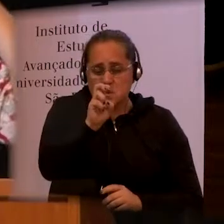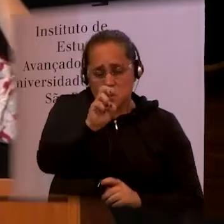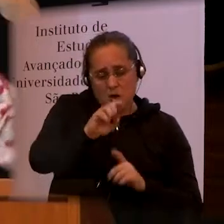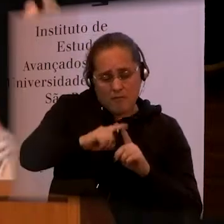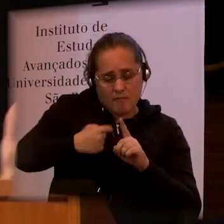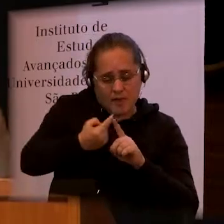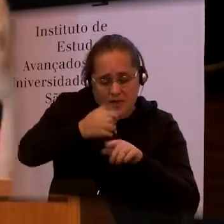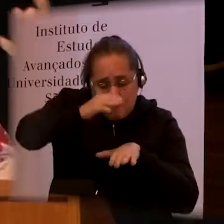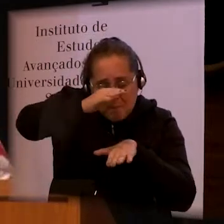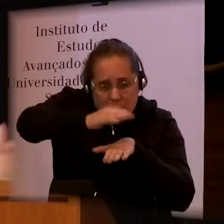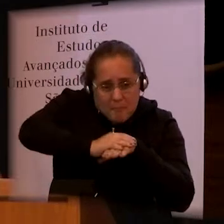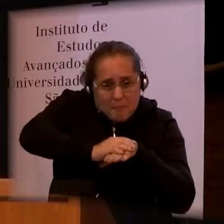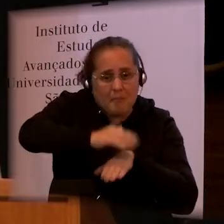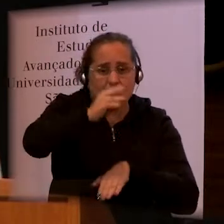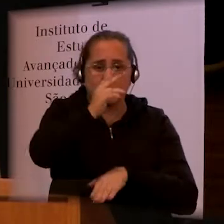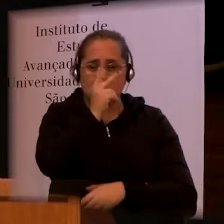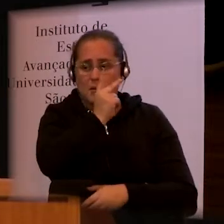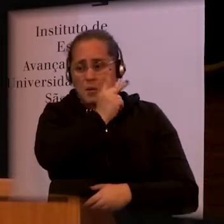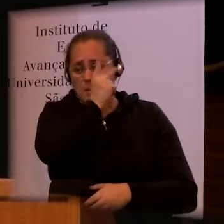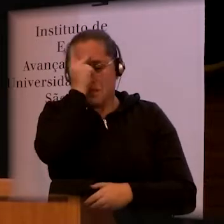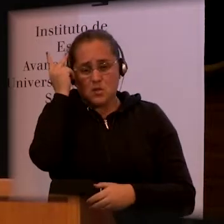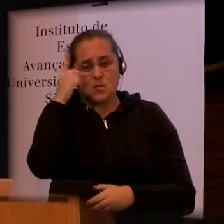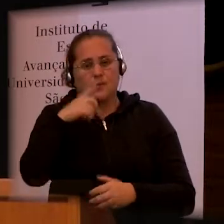very big group of people.